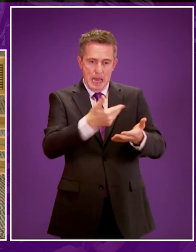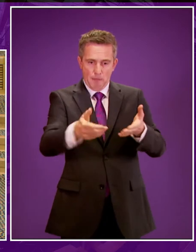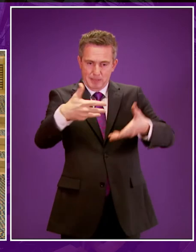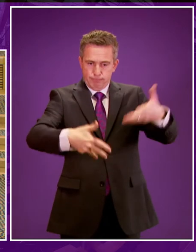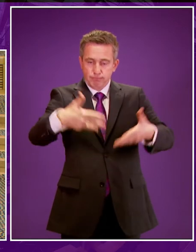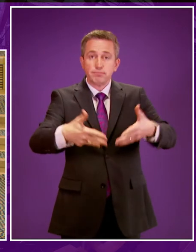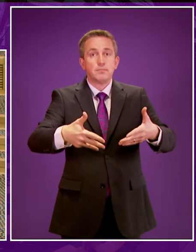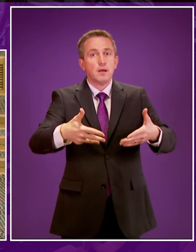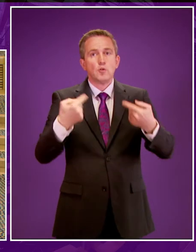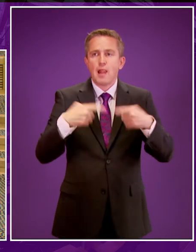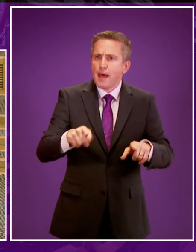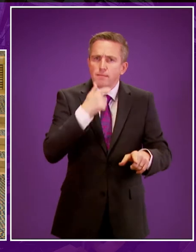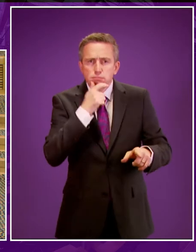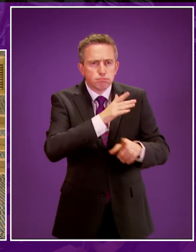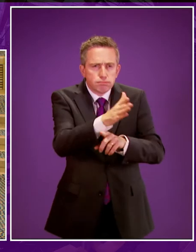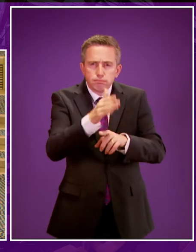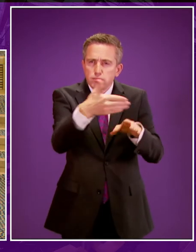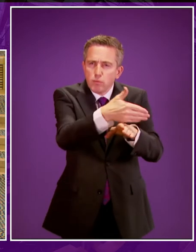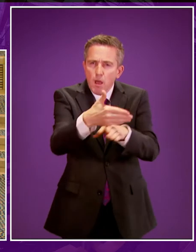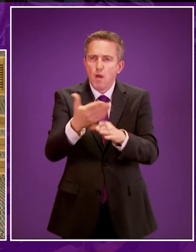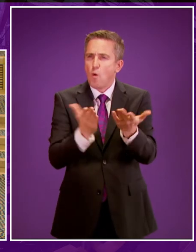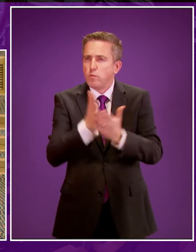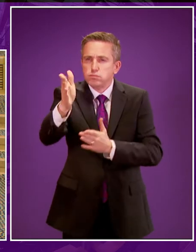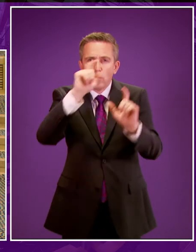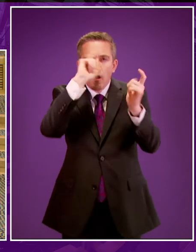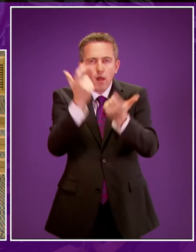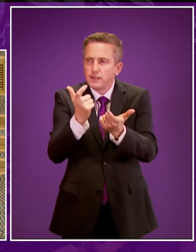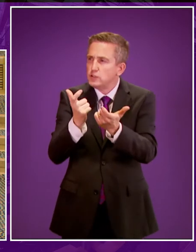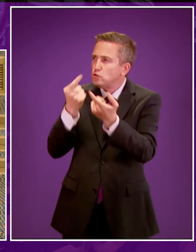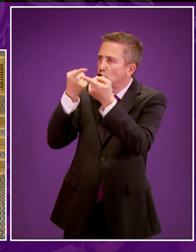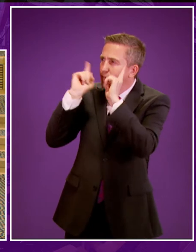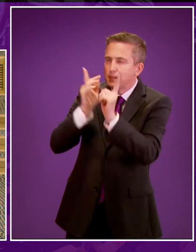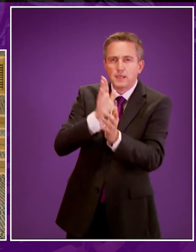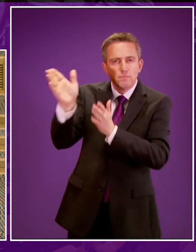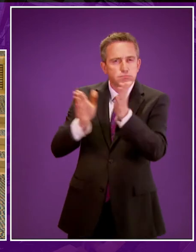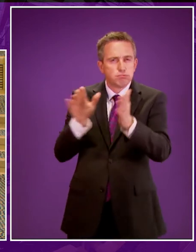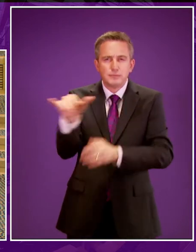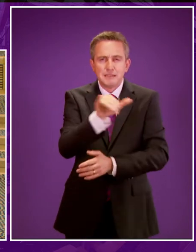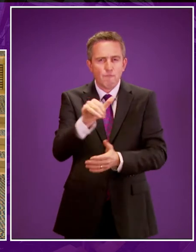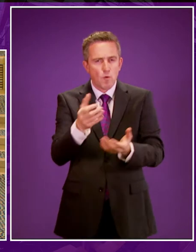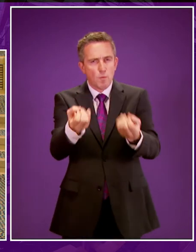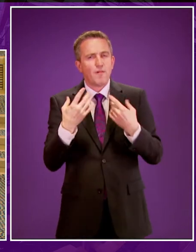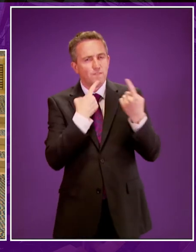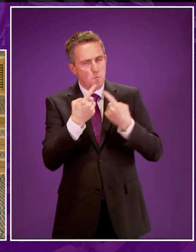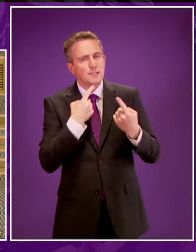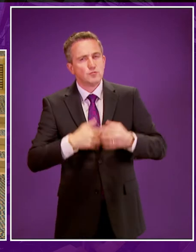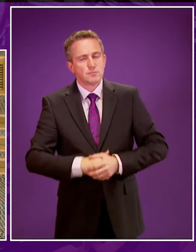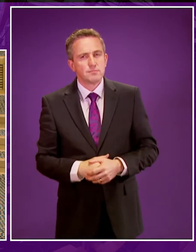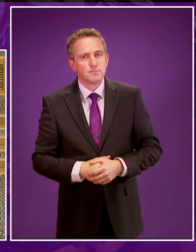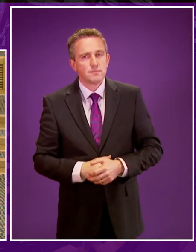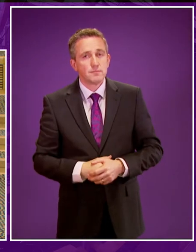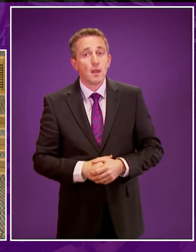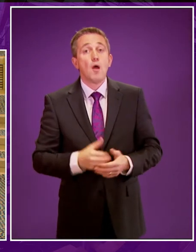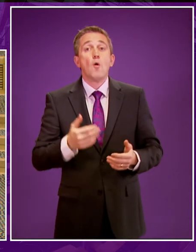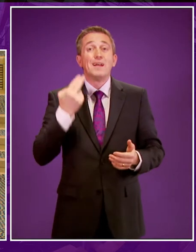career and learning choices and the transition from school to college, university or the workplace. And when they move into the